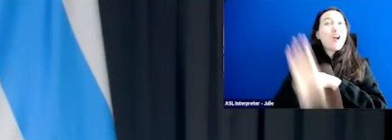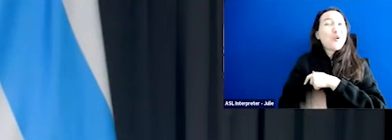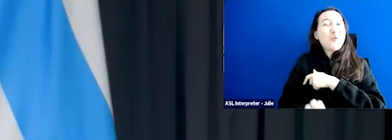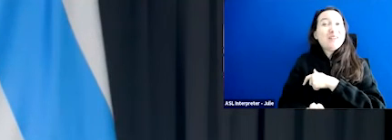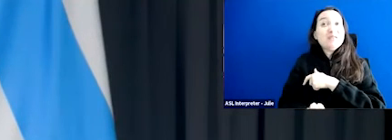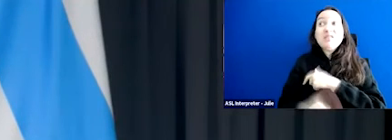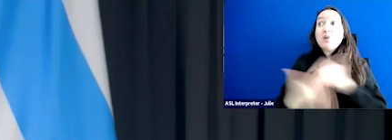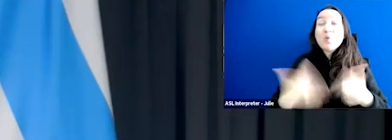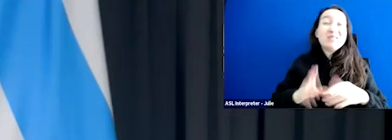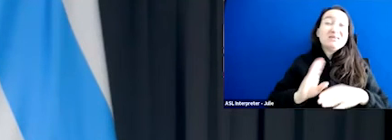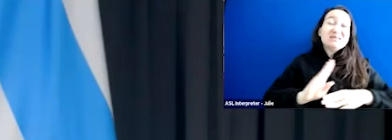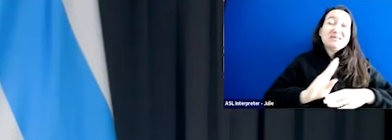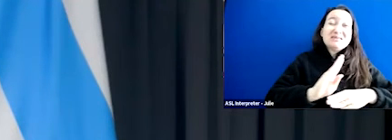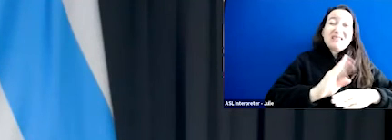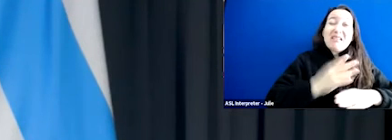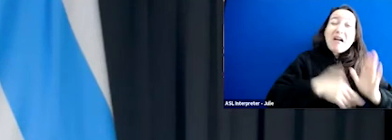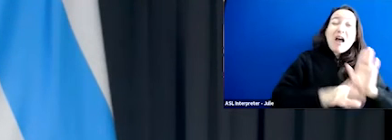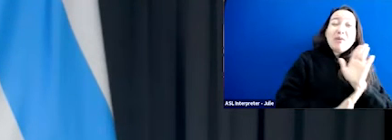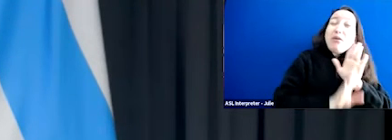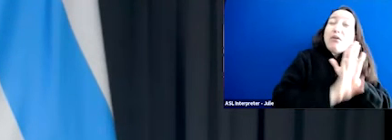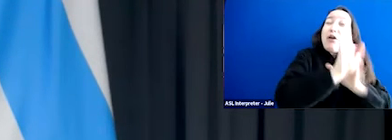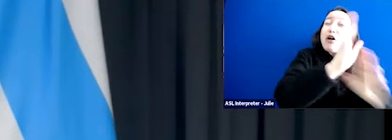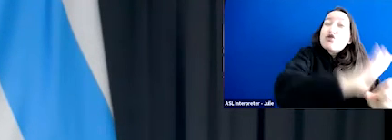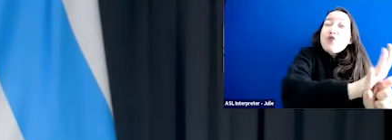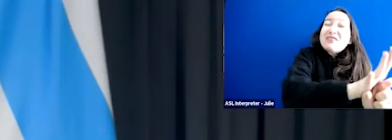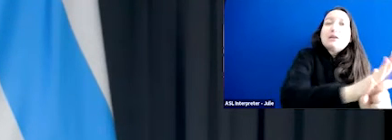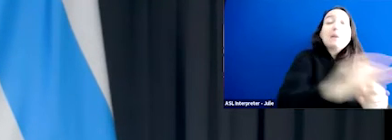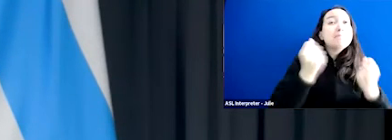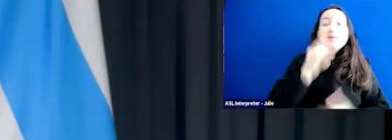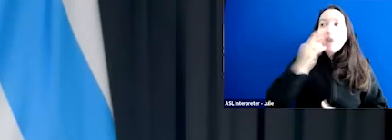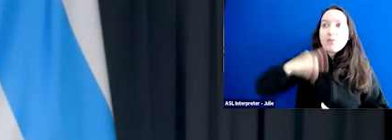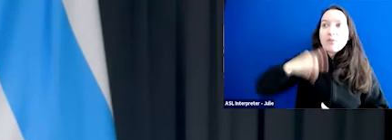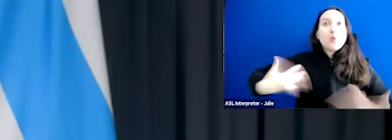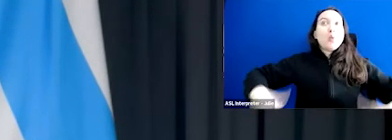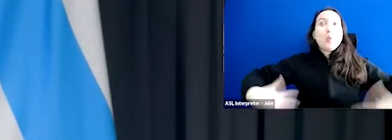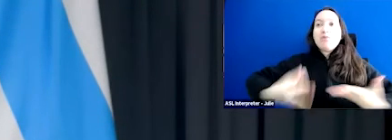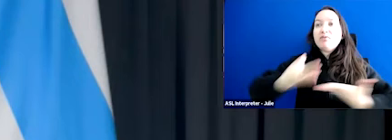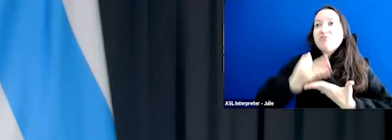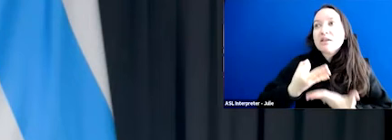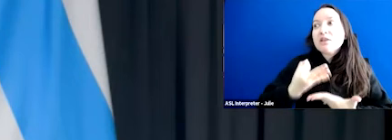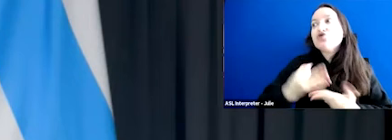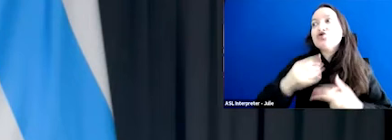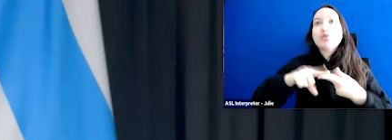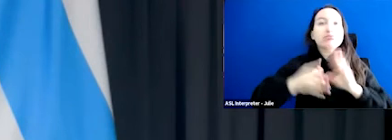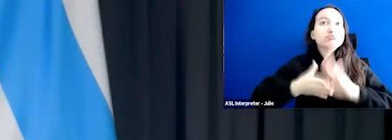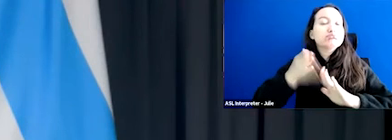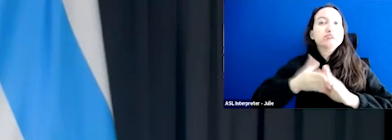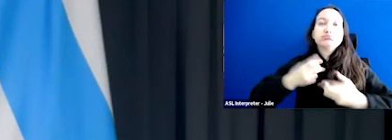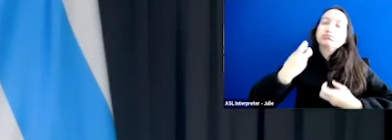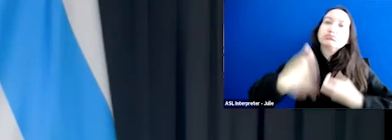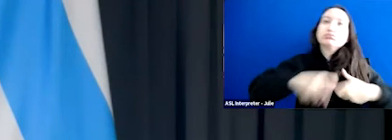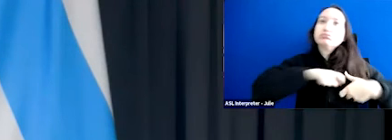During the height of the COVID-19 pandemic, many nonprofits experienced financial and operational hardship.